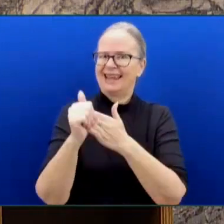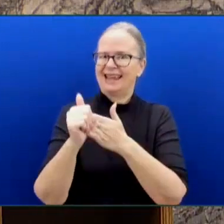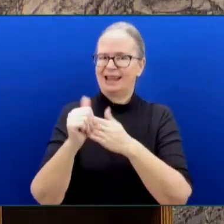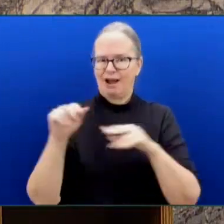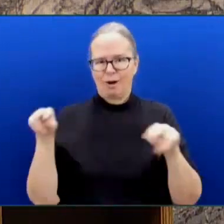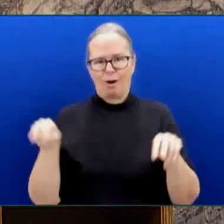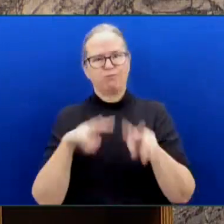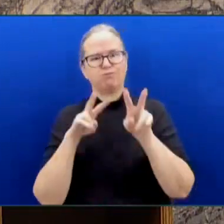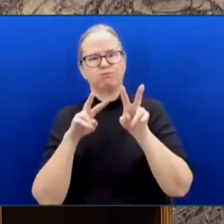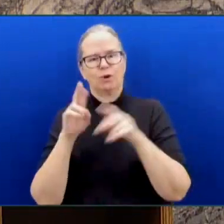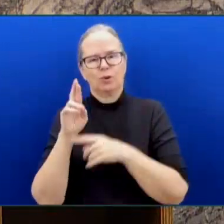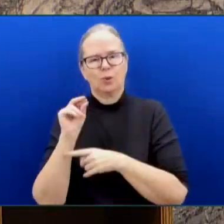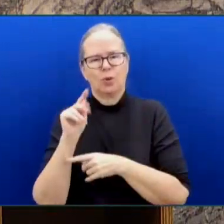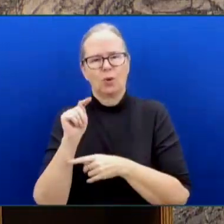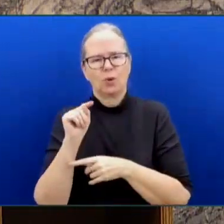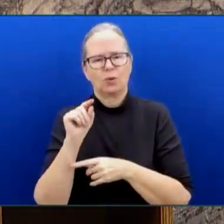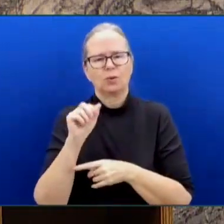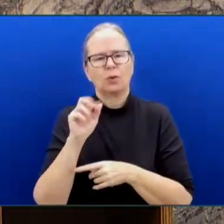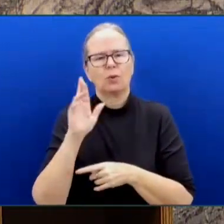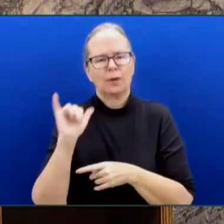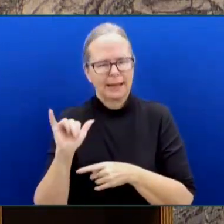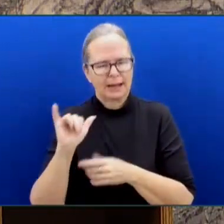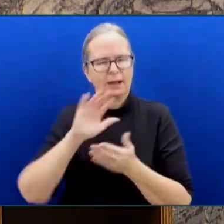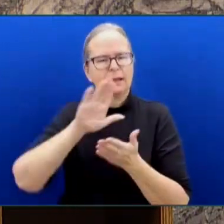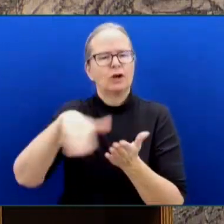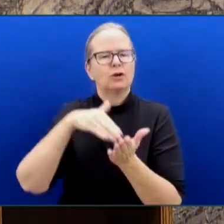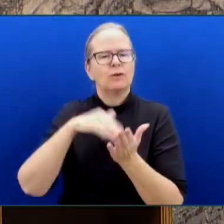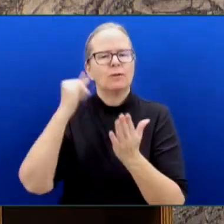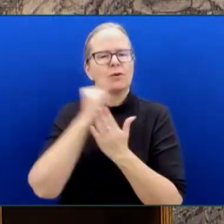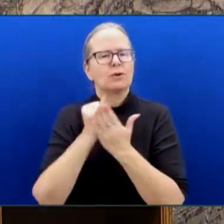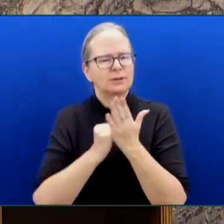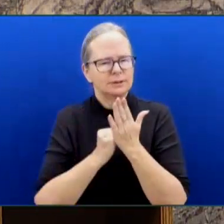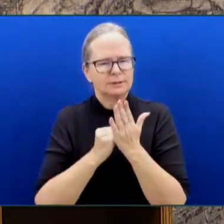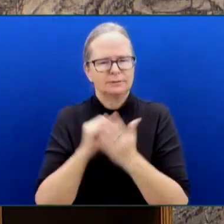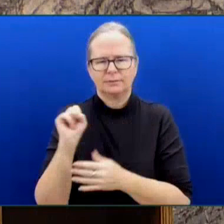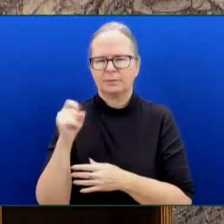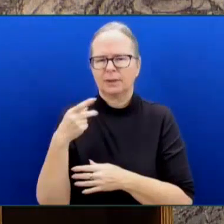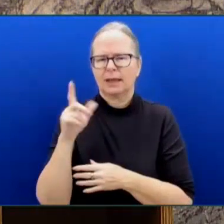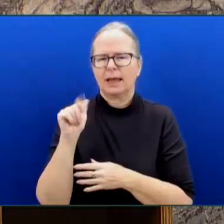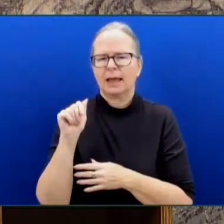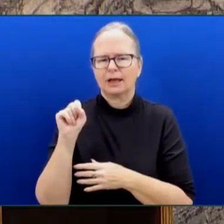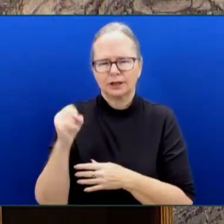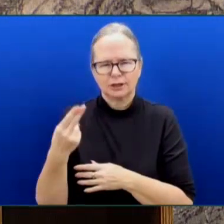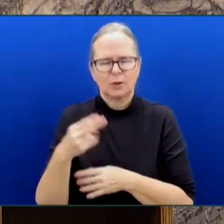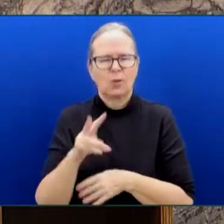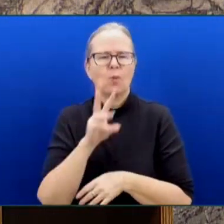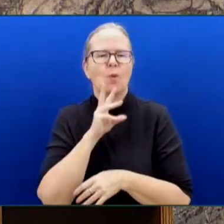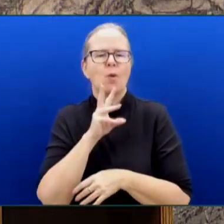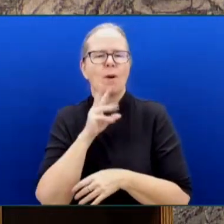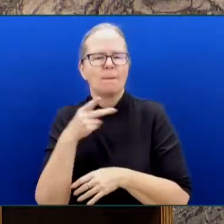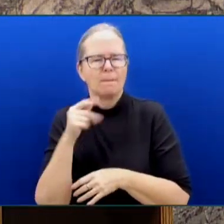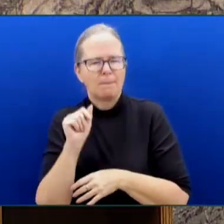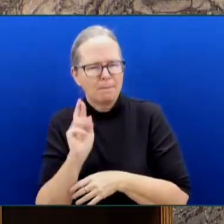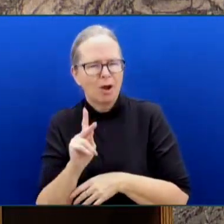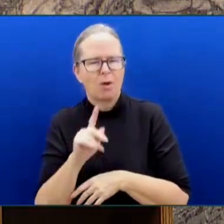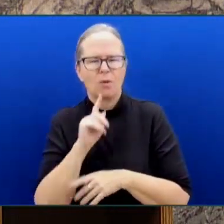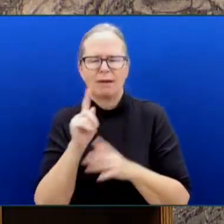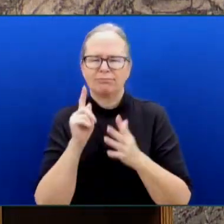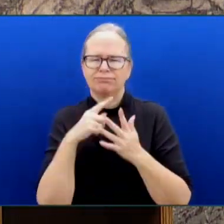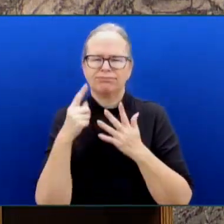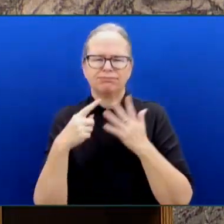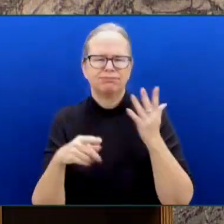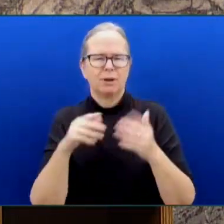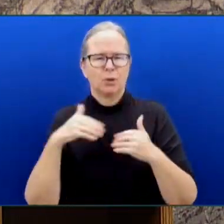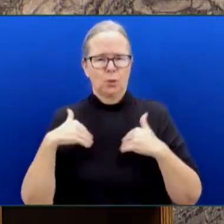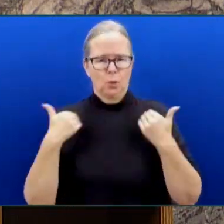BC water parks. Then there was Ashton Olsen of eCrew Solutions Limited, our Young Entrepreneur of the Year. You are the future and we're